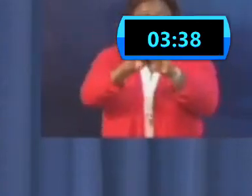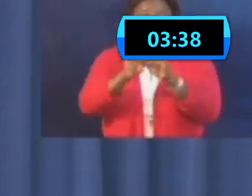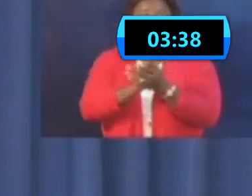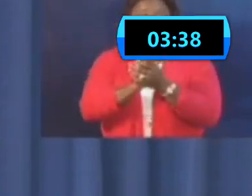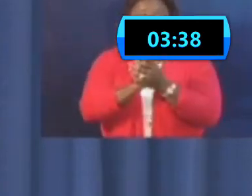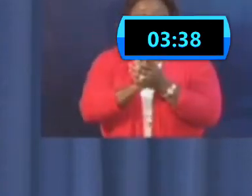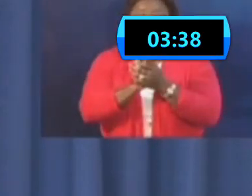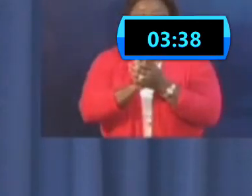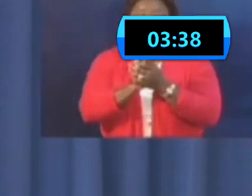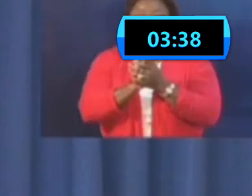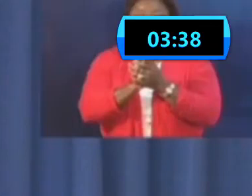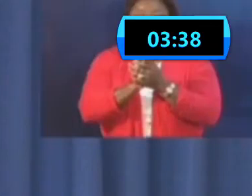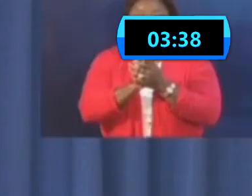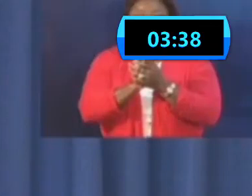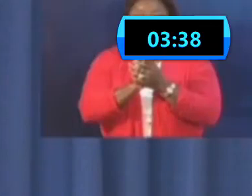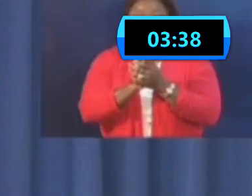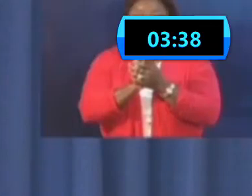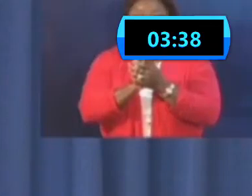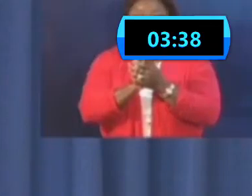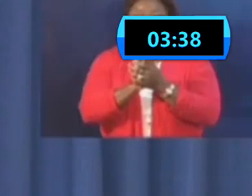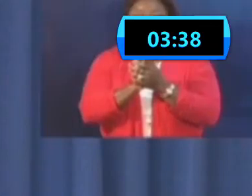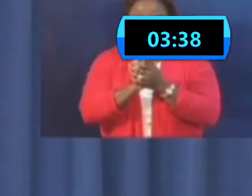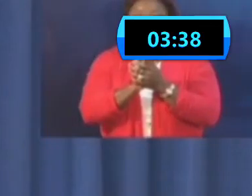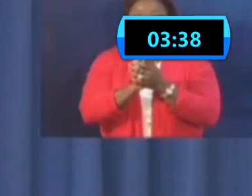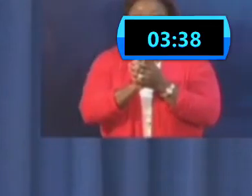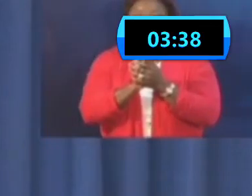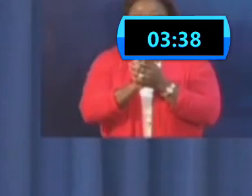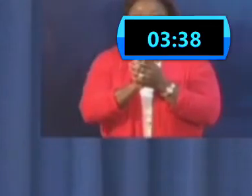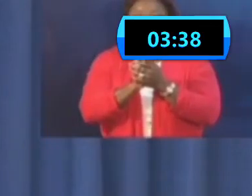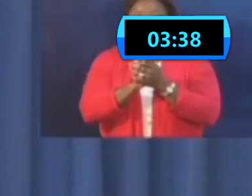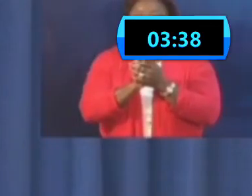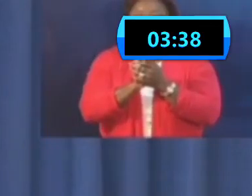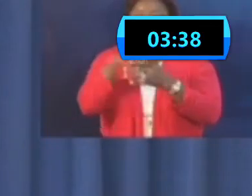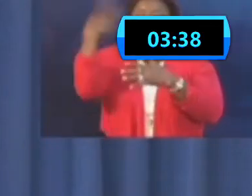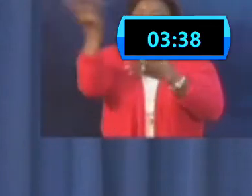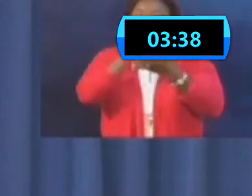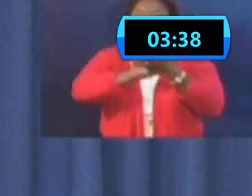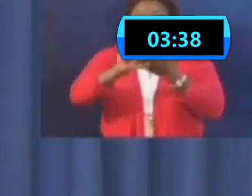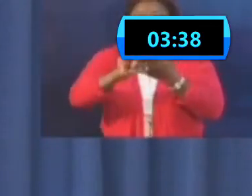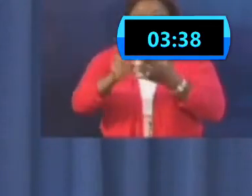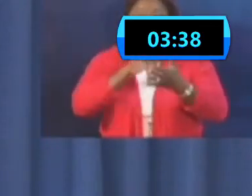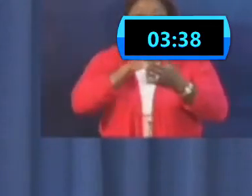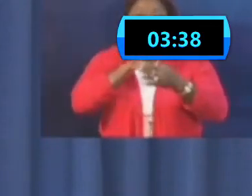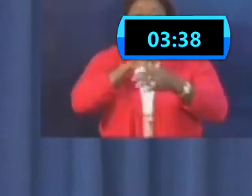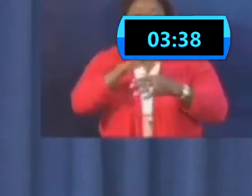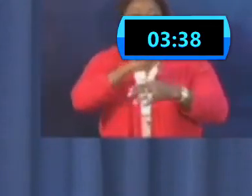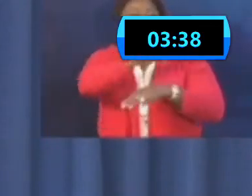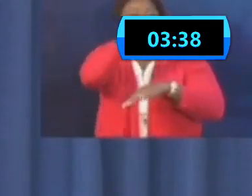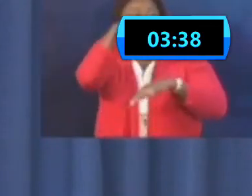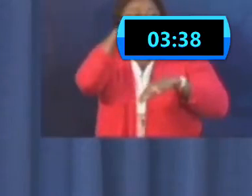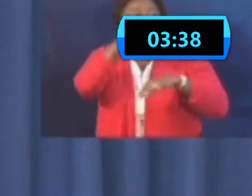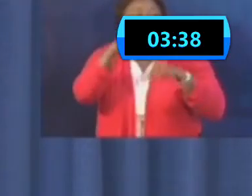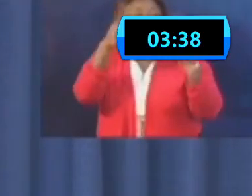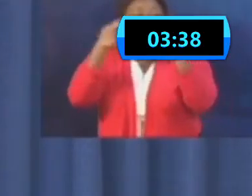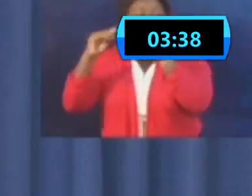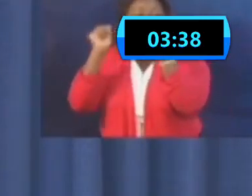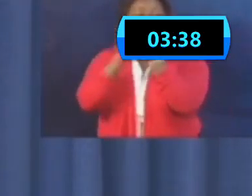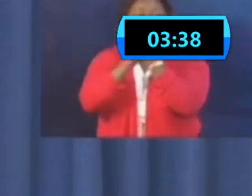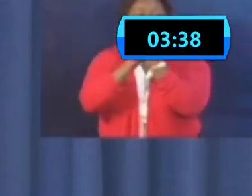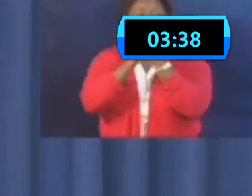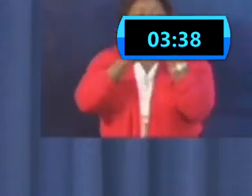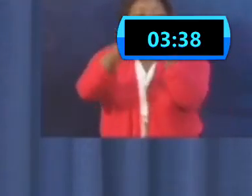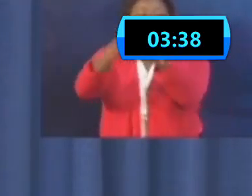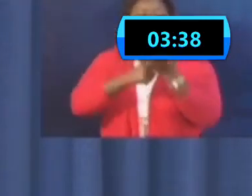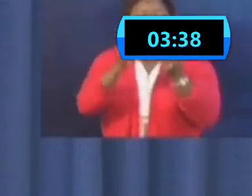have a meeting with the Ministry of National Security and we are going to maximize